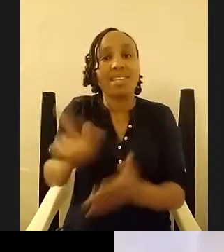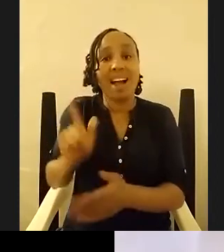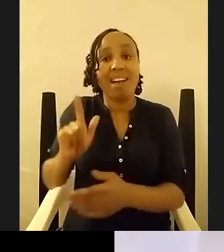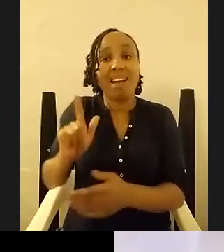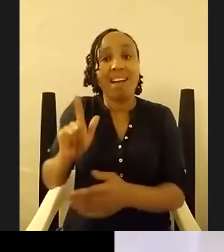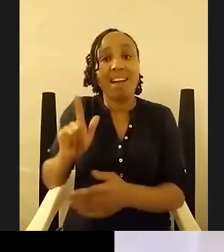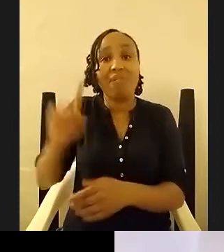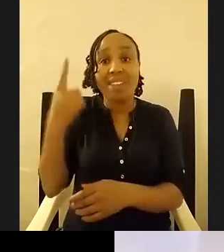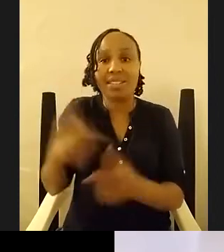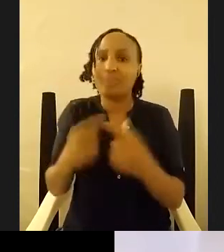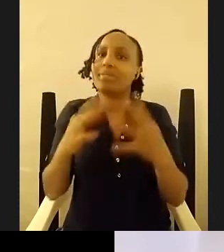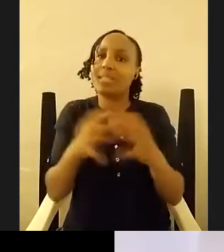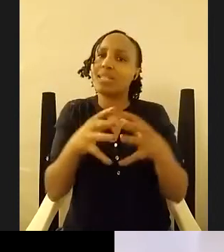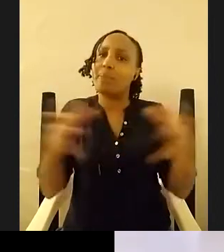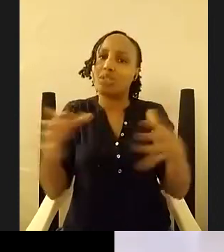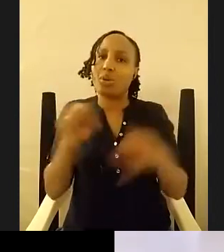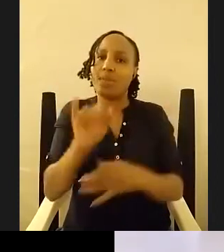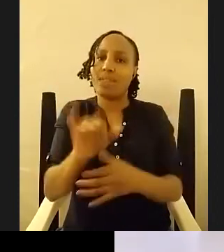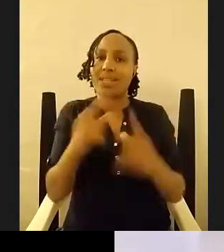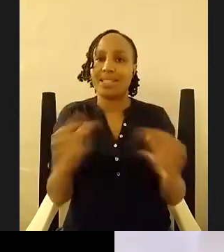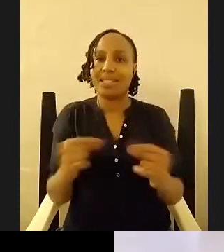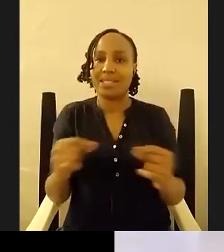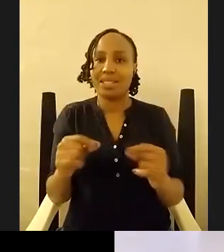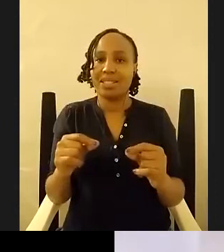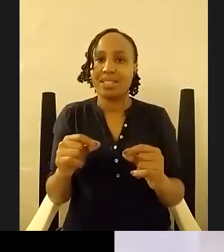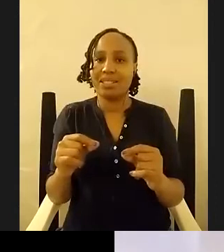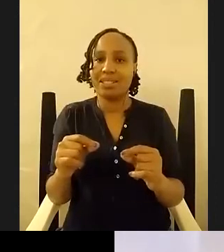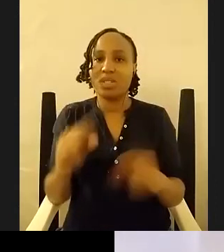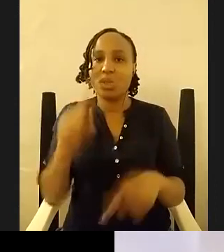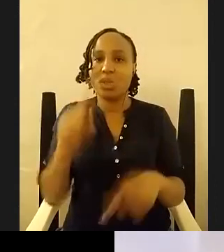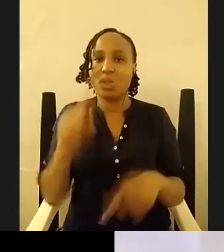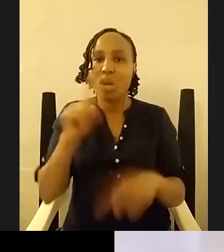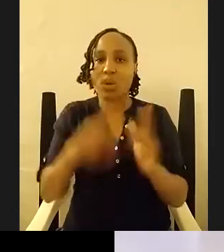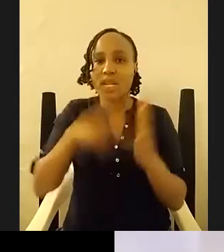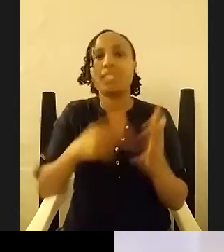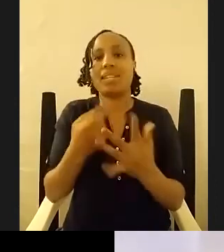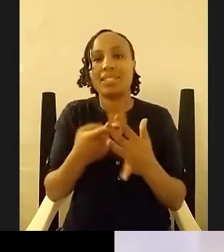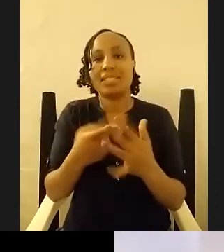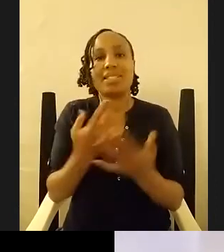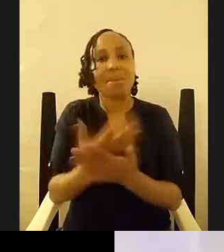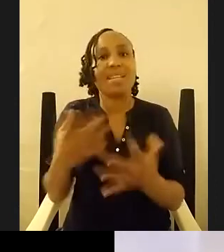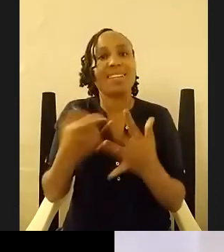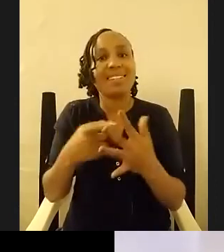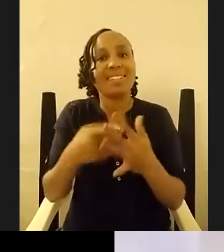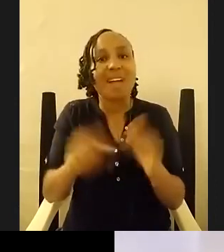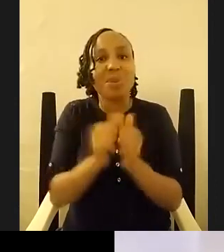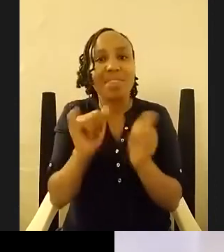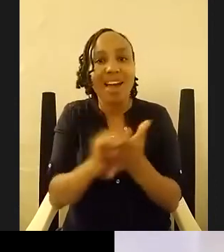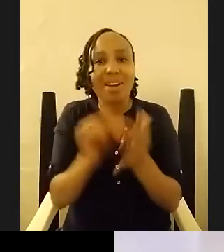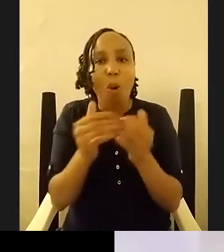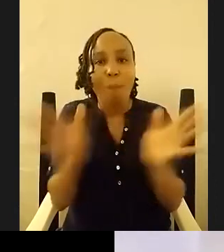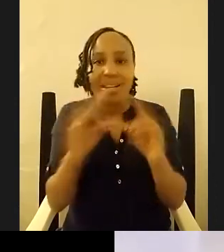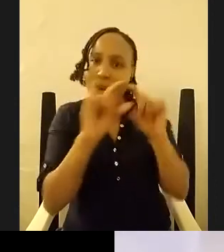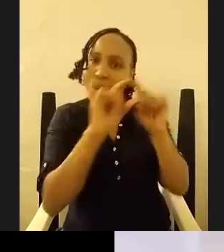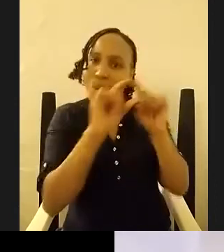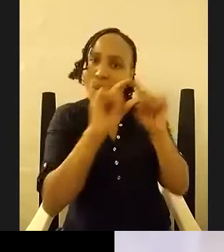how how can you not read something that starts with with that without opening i mean come on and you know i'm